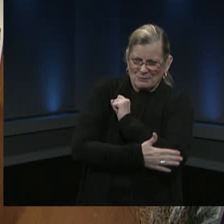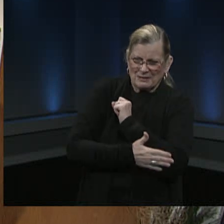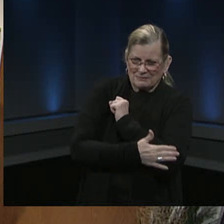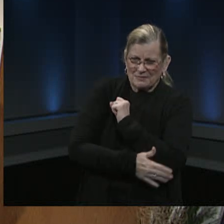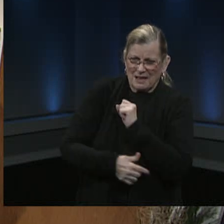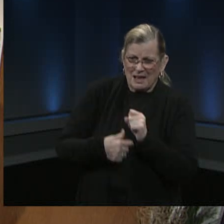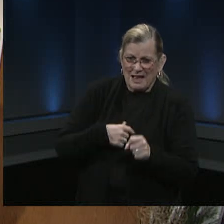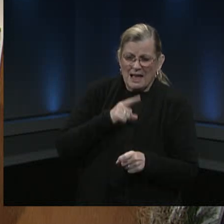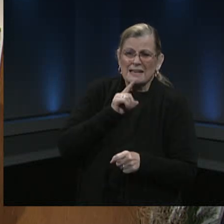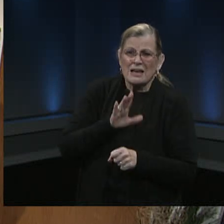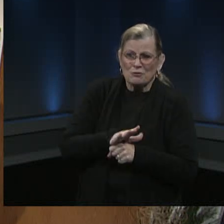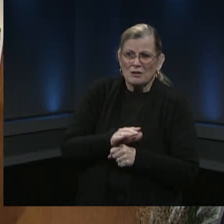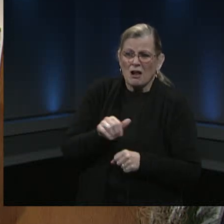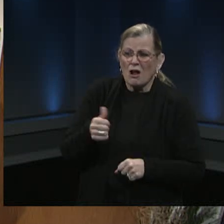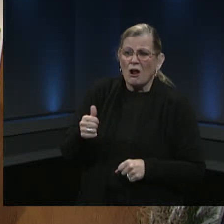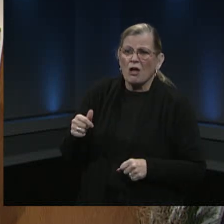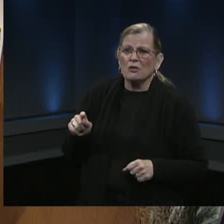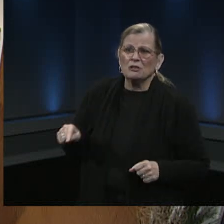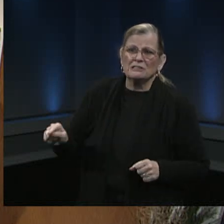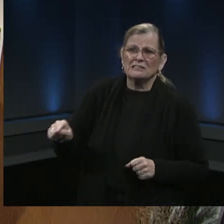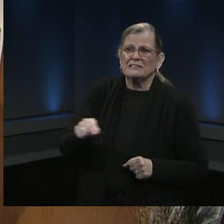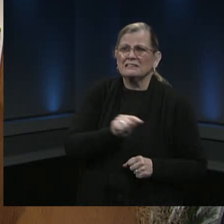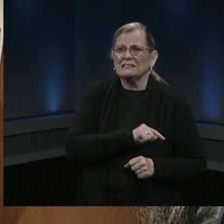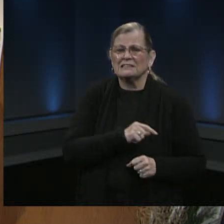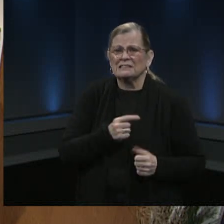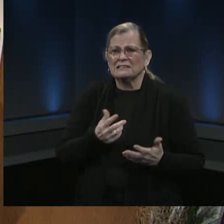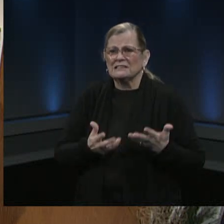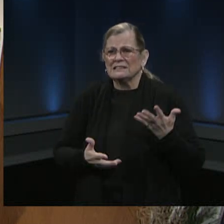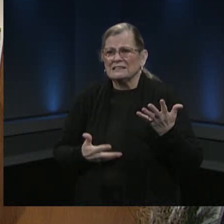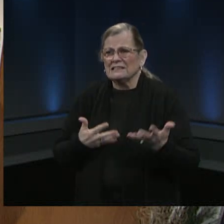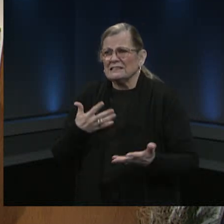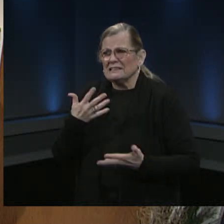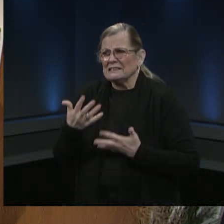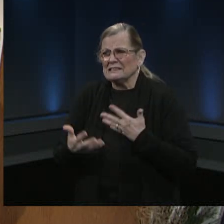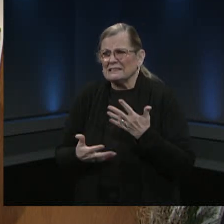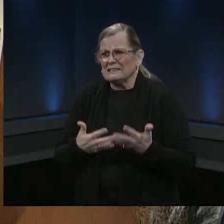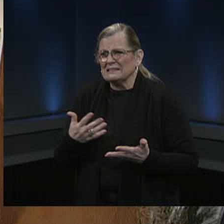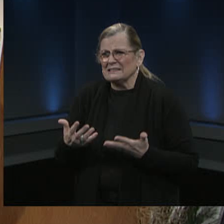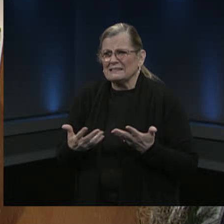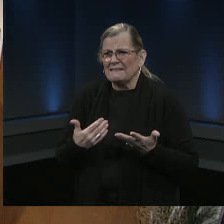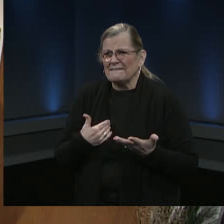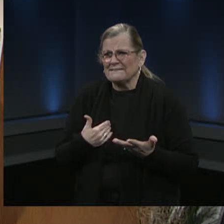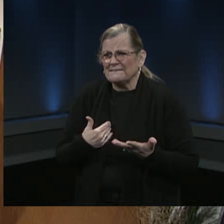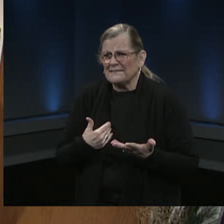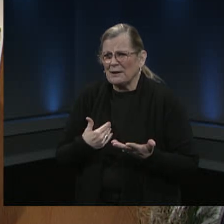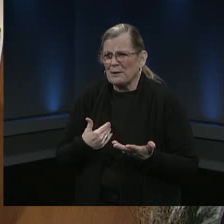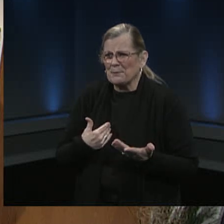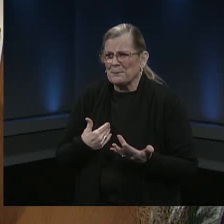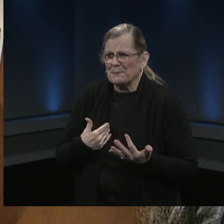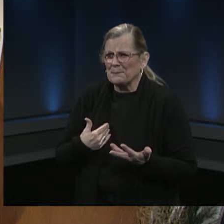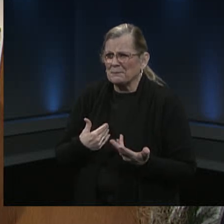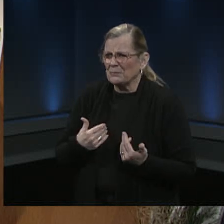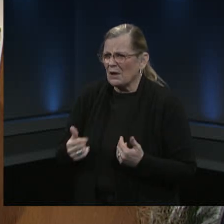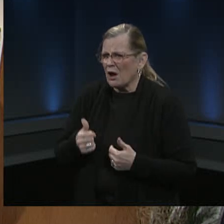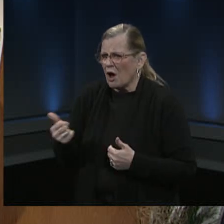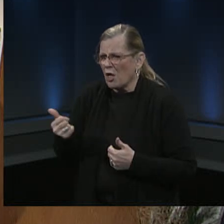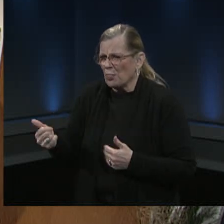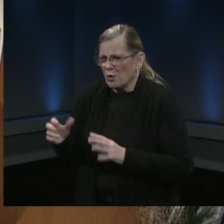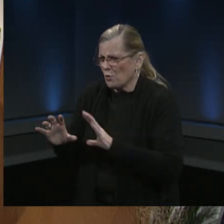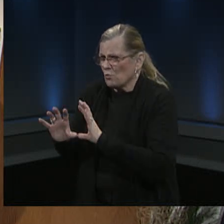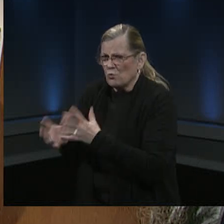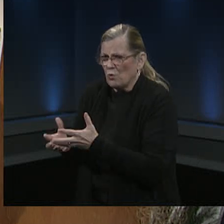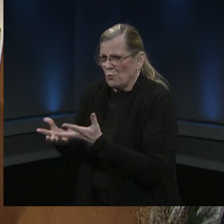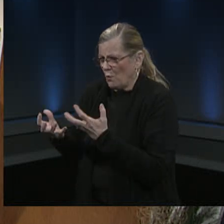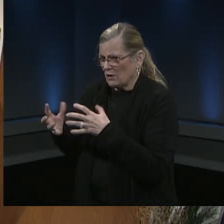uh not not necessarily the vaccination quantity but the staffing and slots for appointments even in the next month